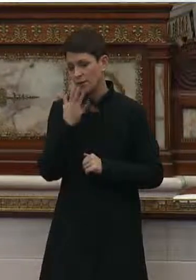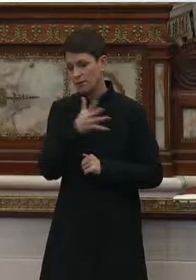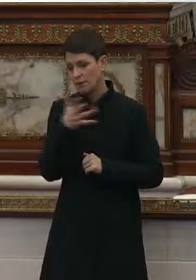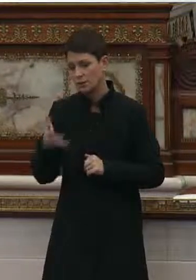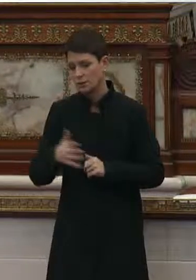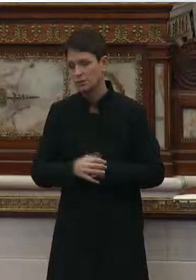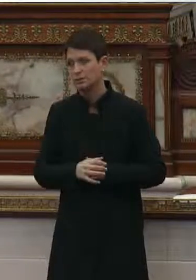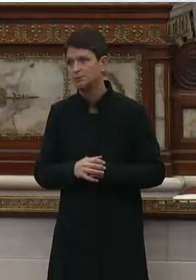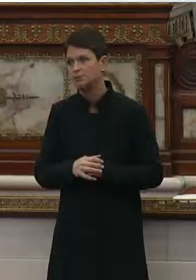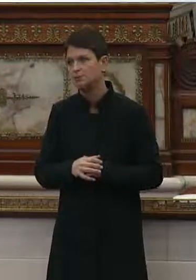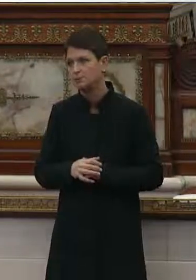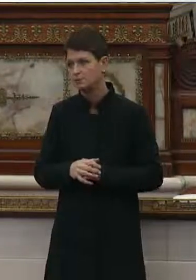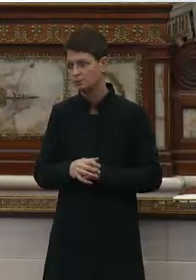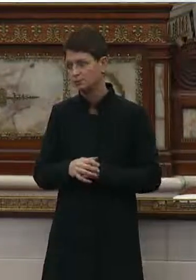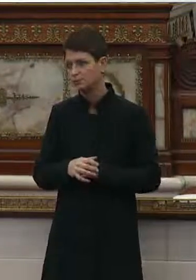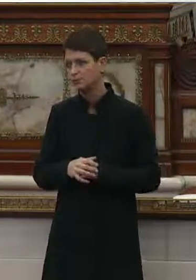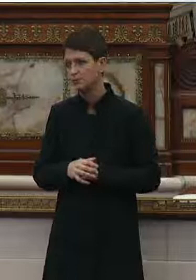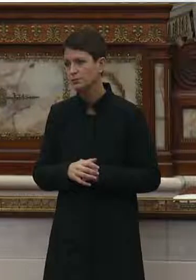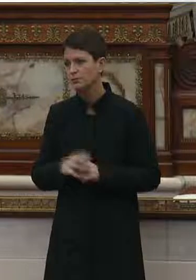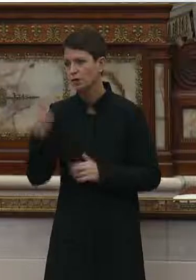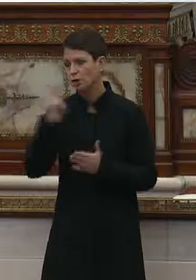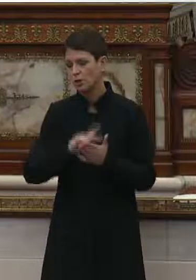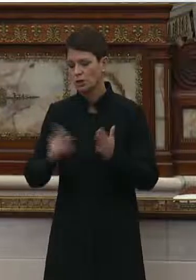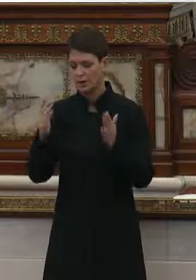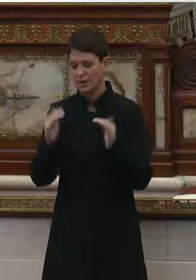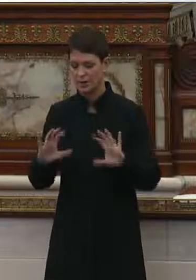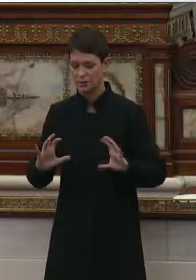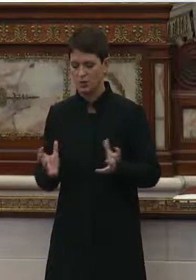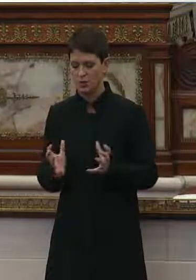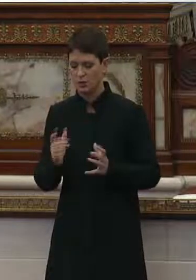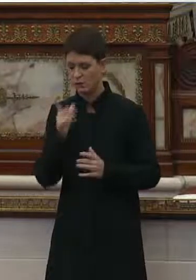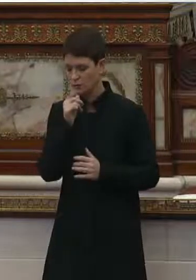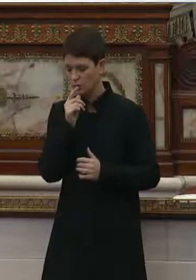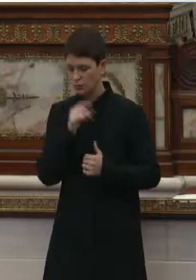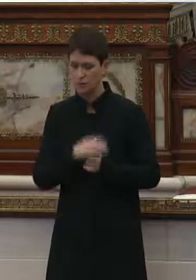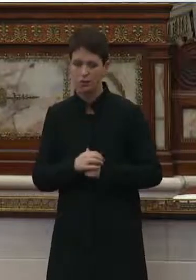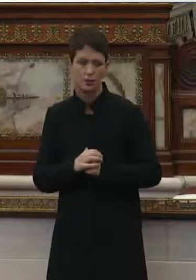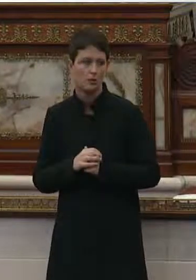very much. If we can have the clerk call the next panel forward.